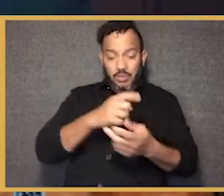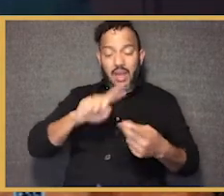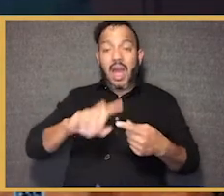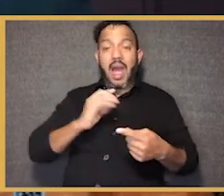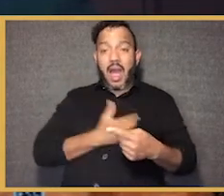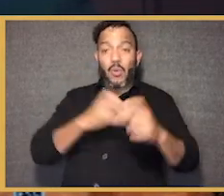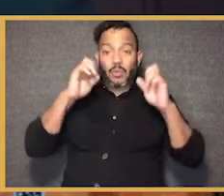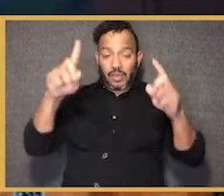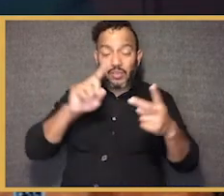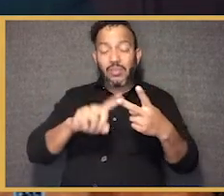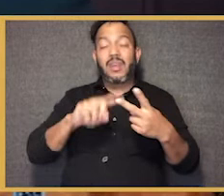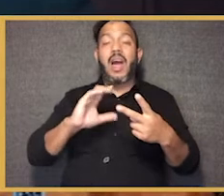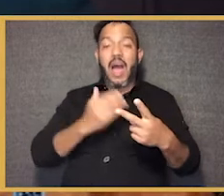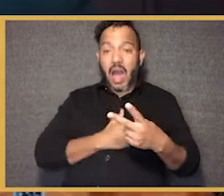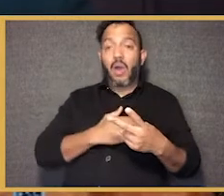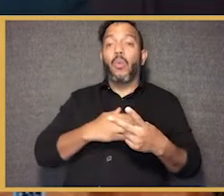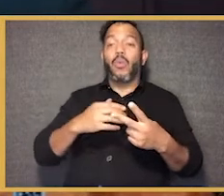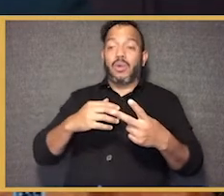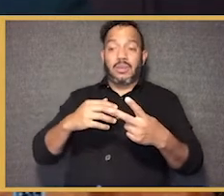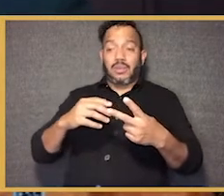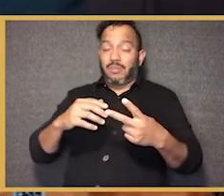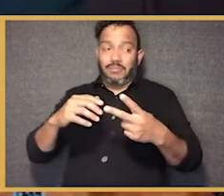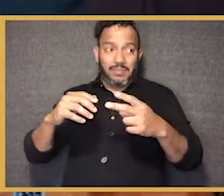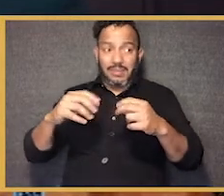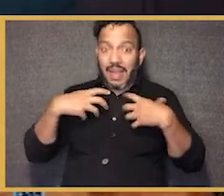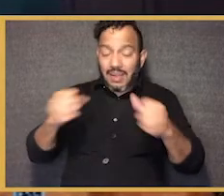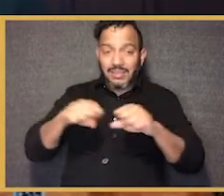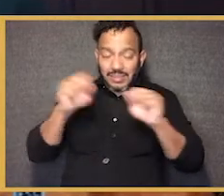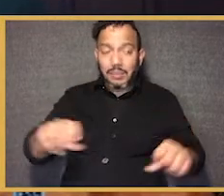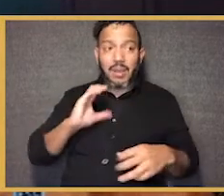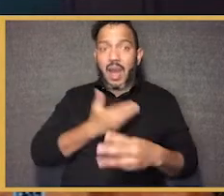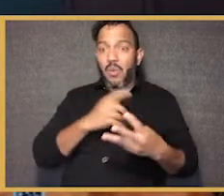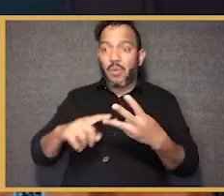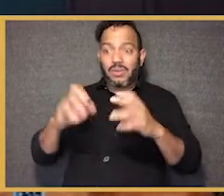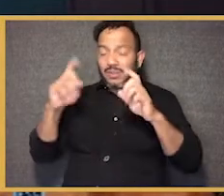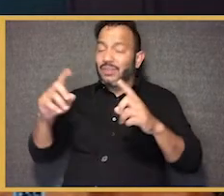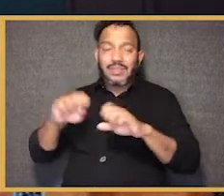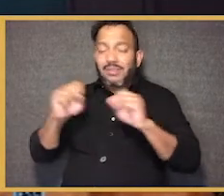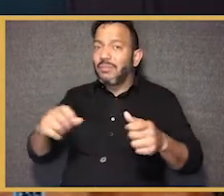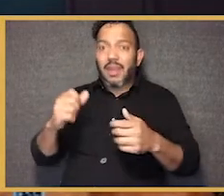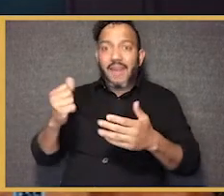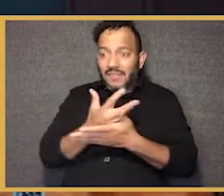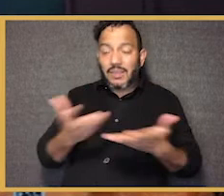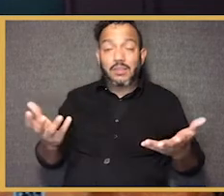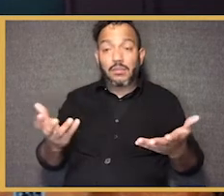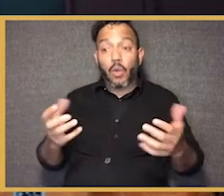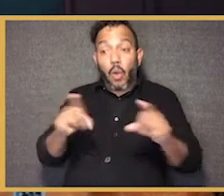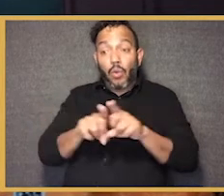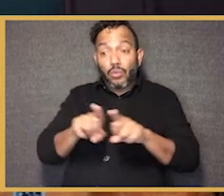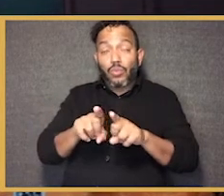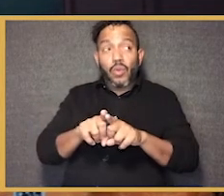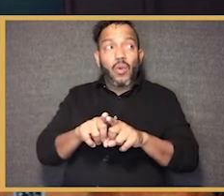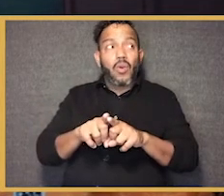system, our health care system, our criminal justice system. But the other truth of American history, I think, is